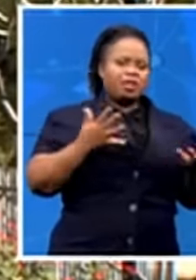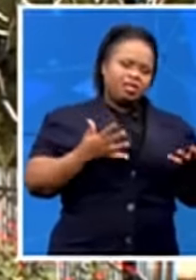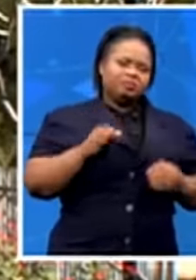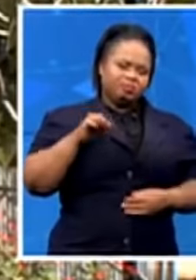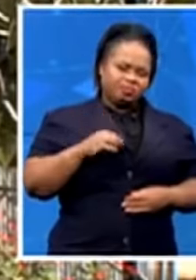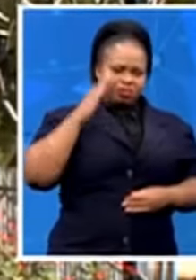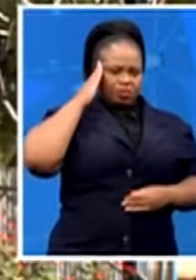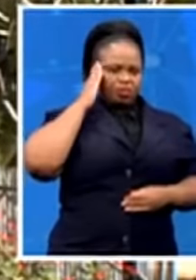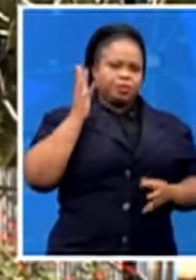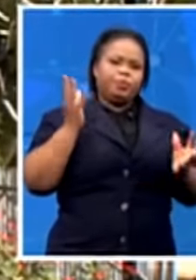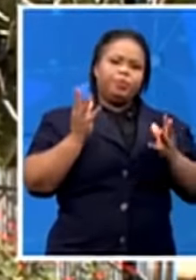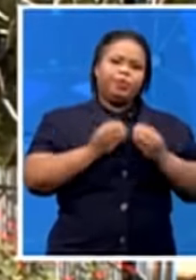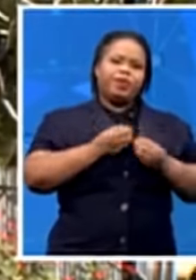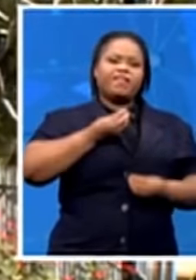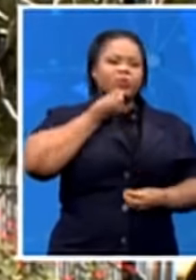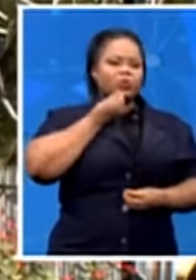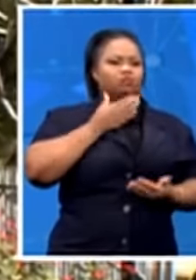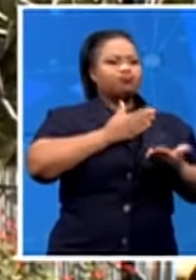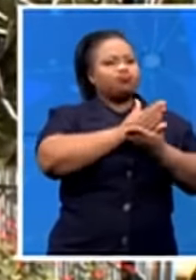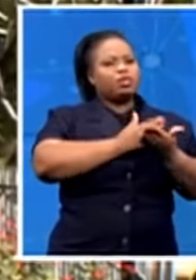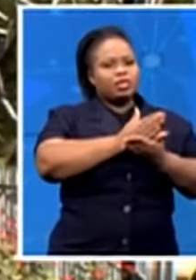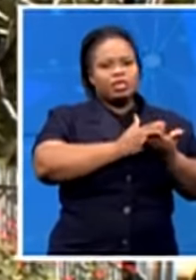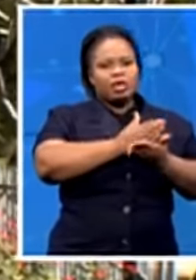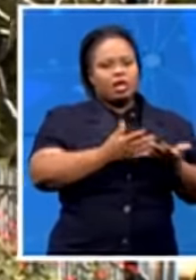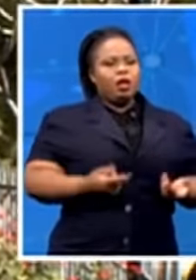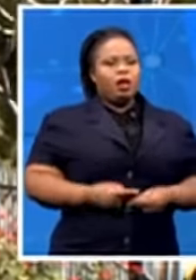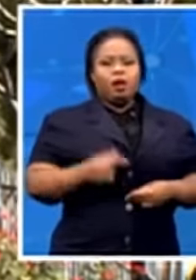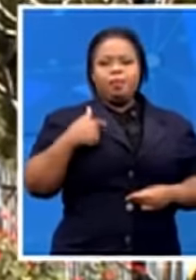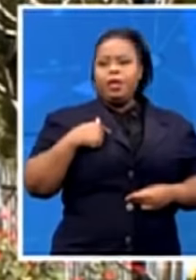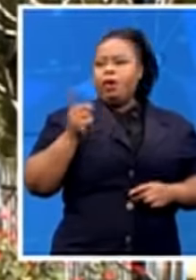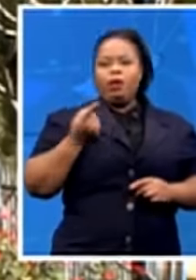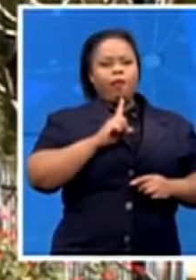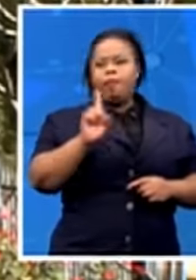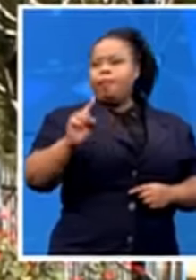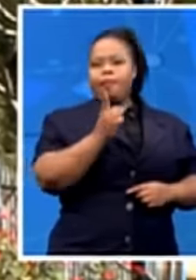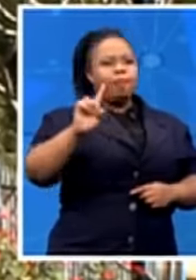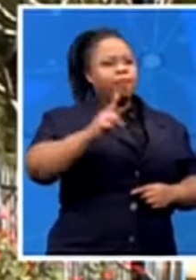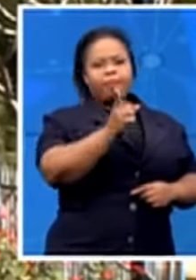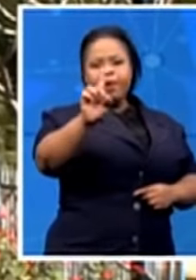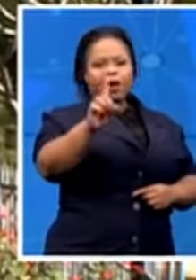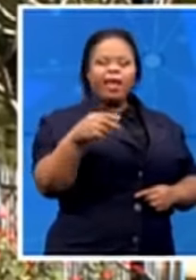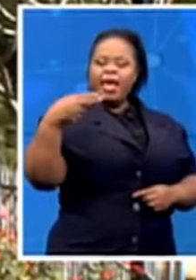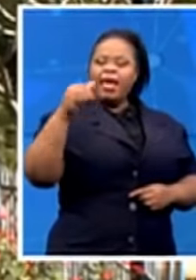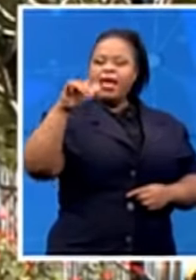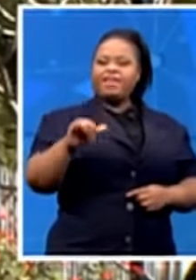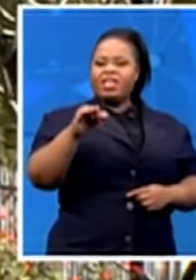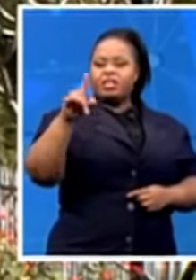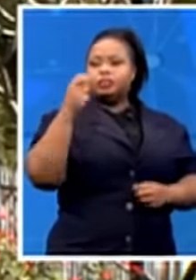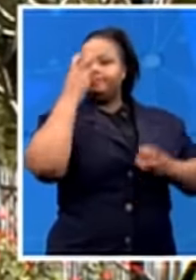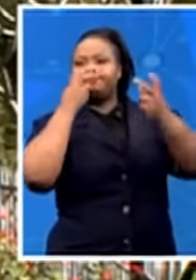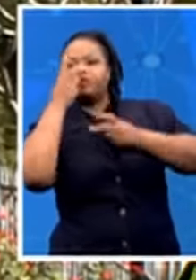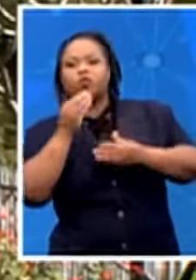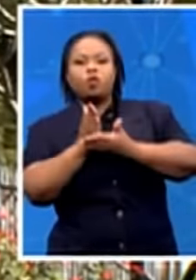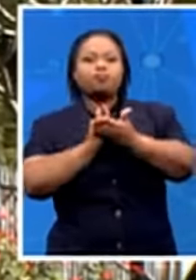bread, I was going up and down as far as Hayfield, looking for bread. Some of the shops, they were closed,